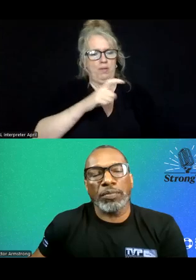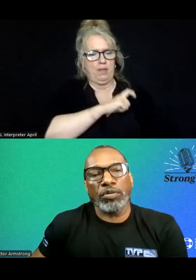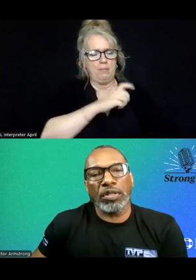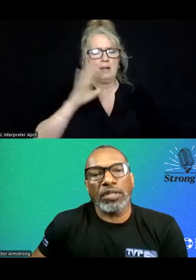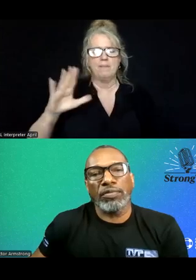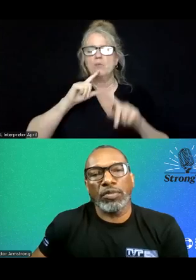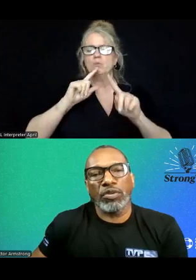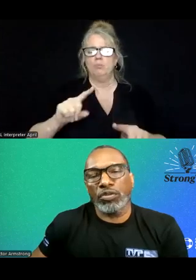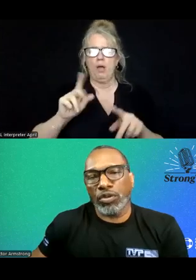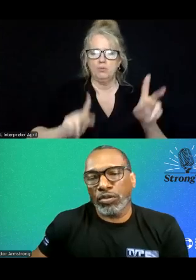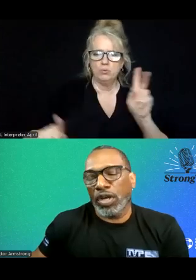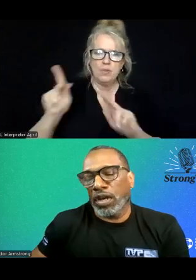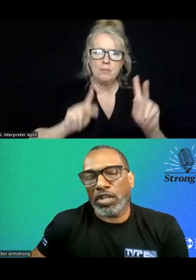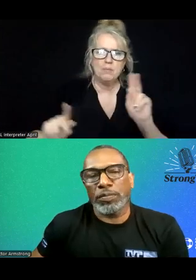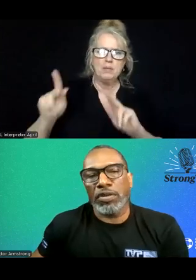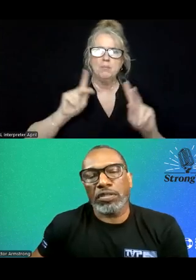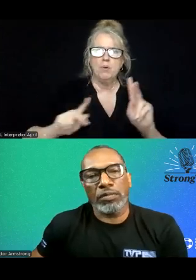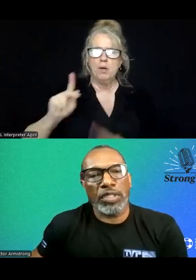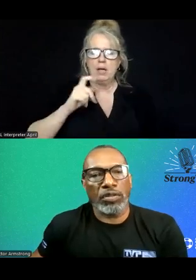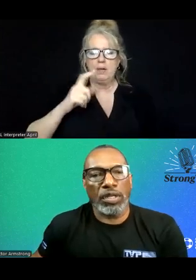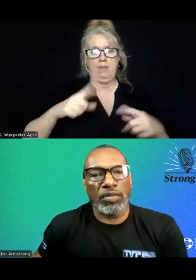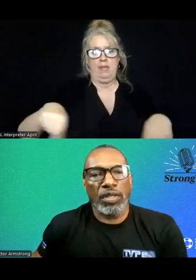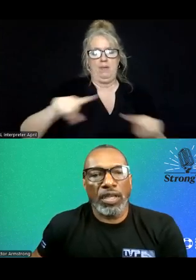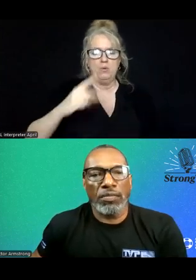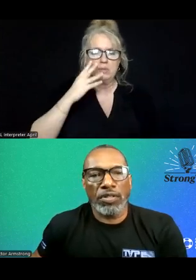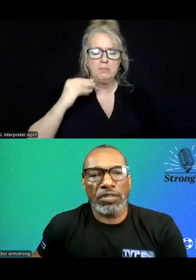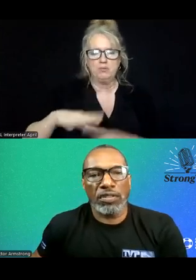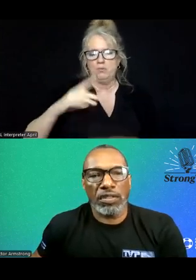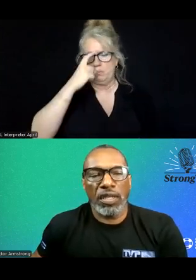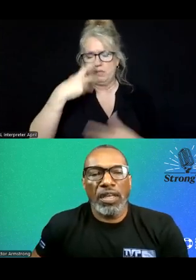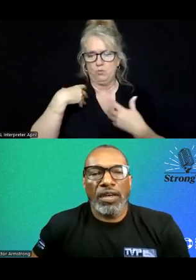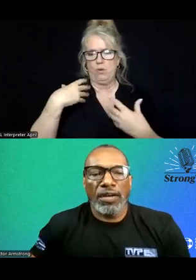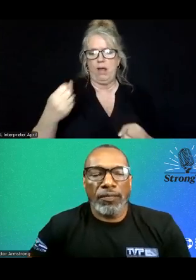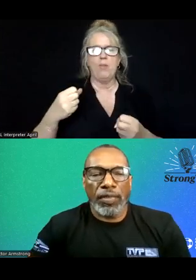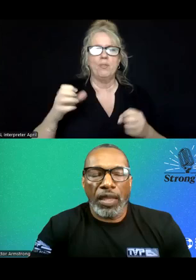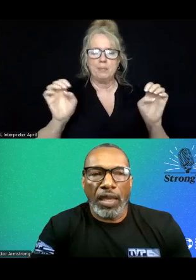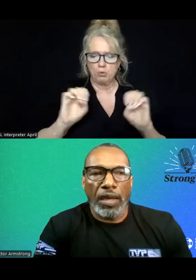responding to people who live with, who are experiencing mental health emergencies.